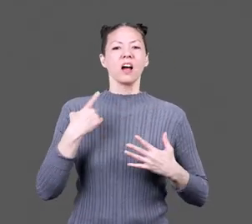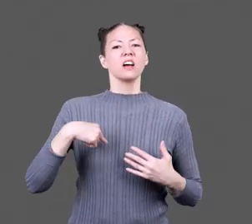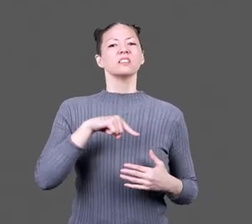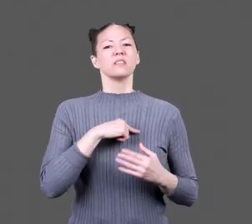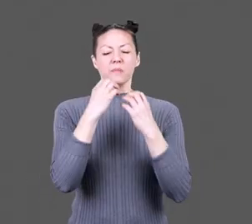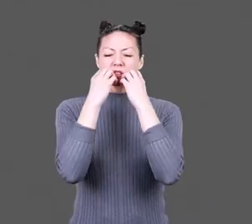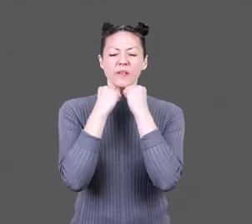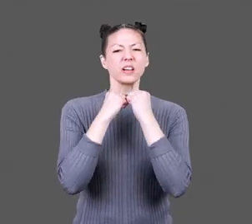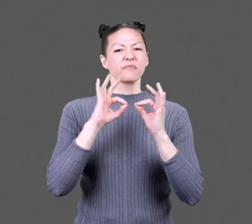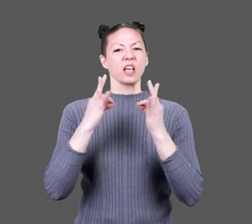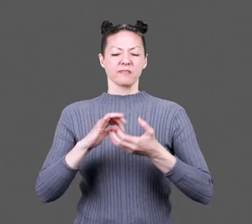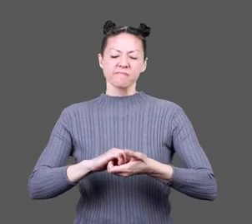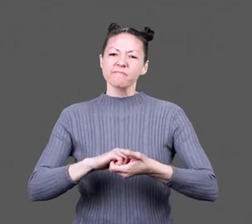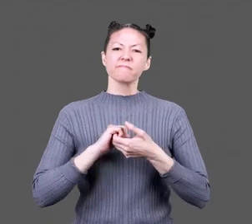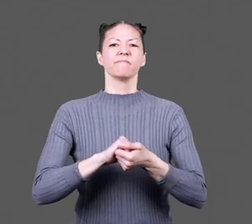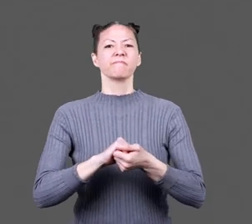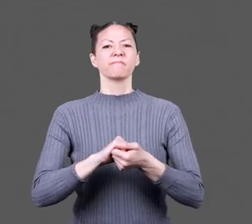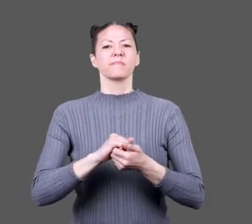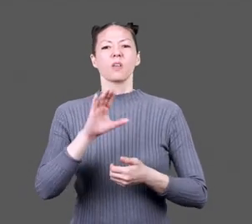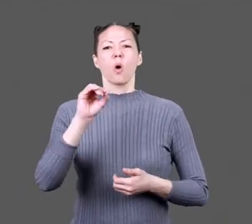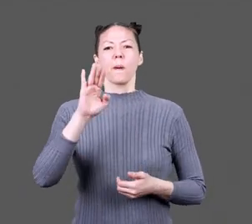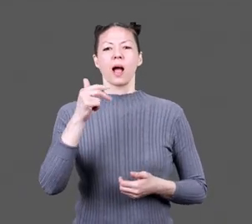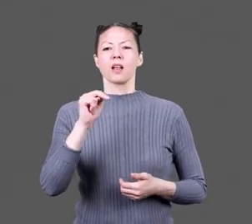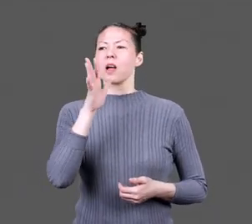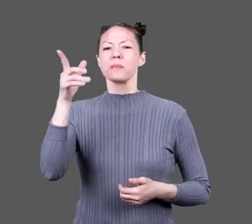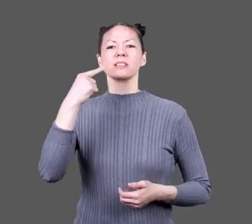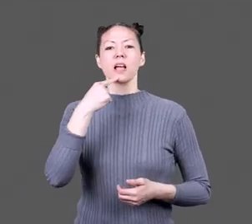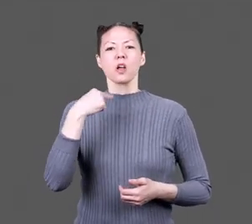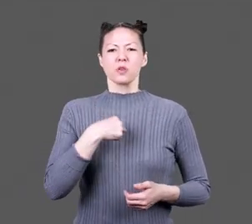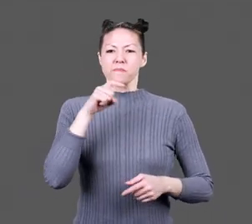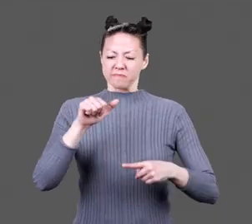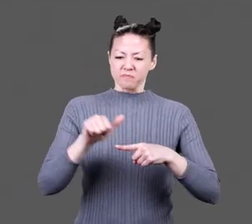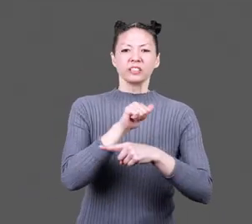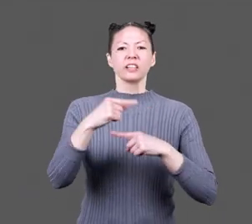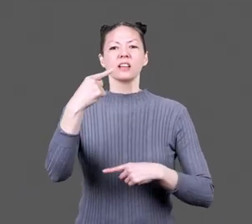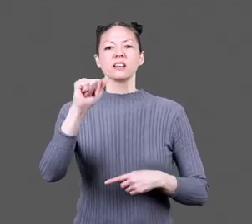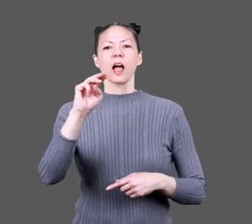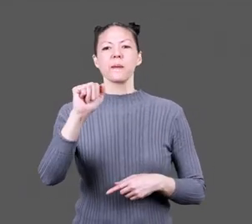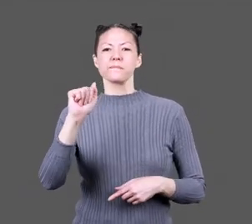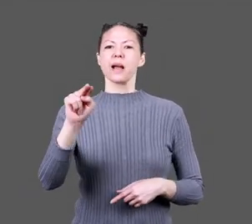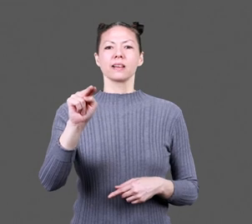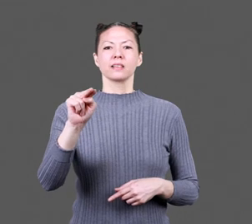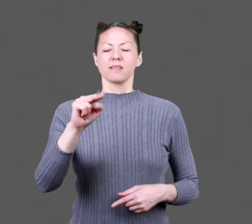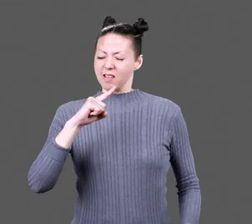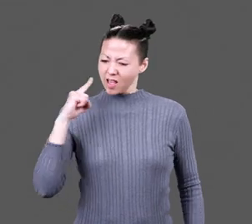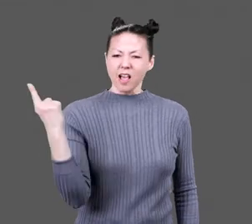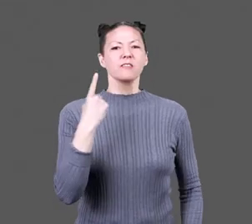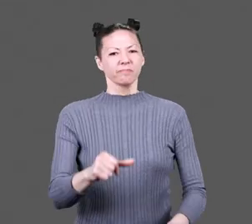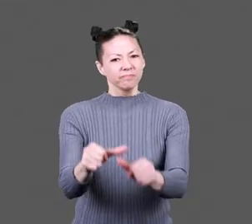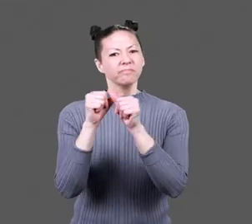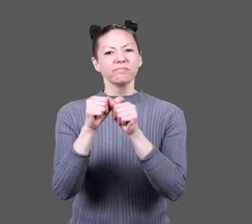inspired us to persevere as a family. Oba-chan said, must practice gamen.